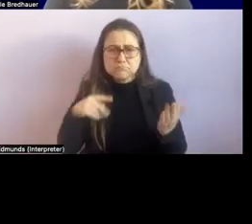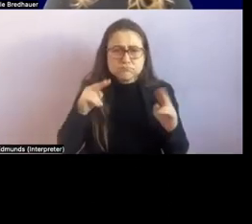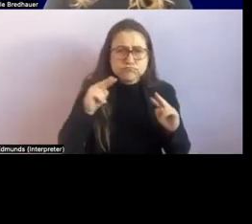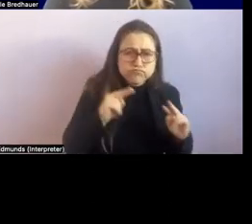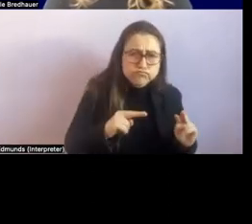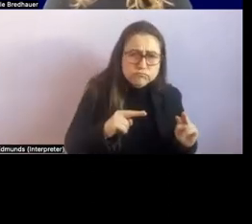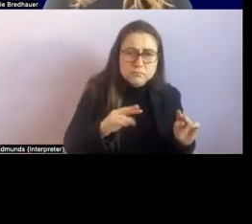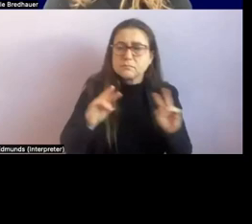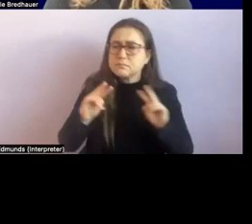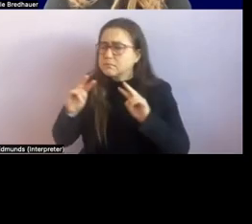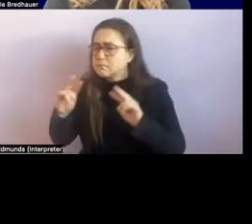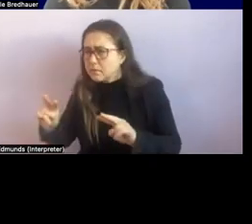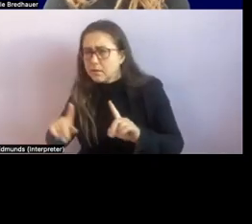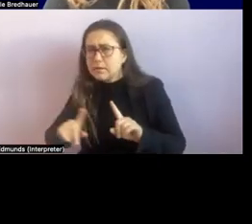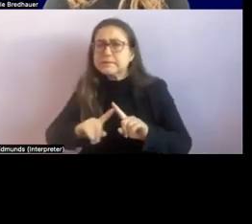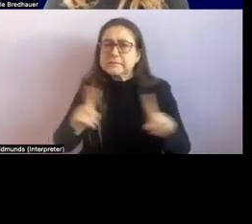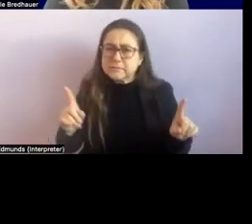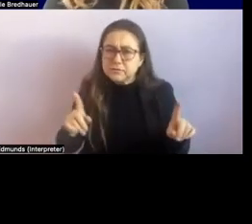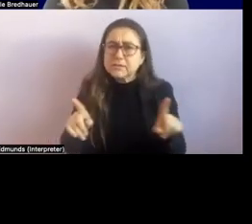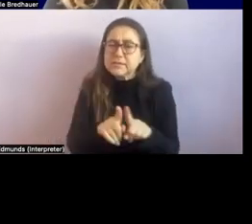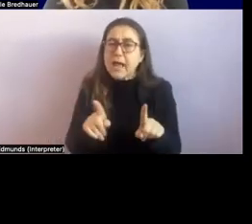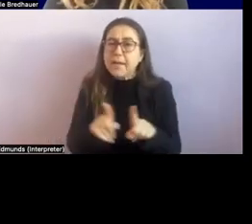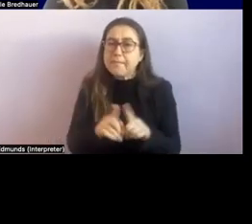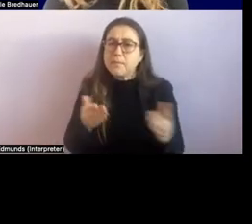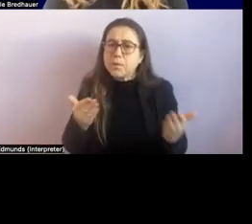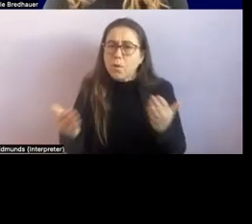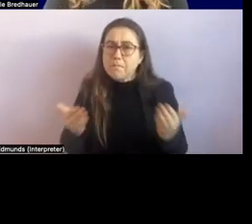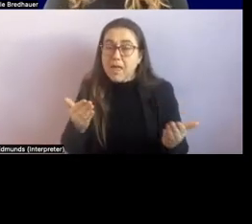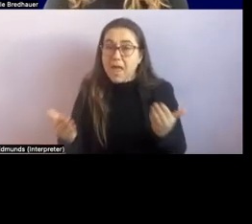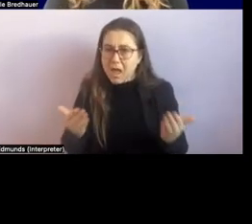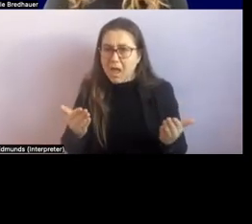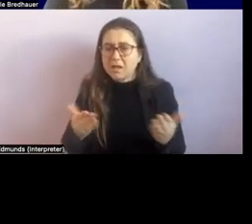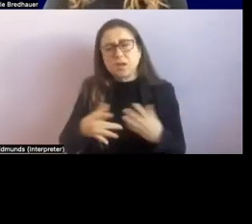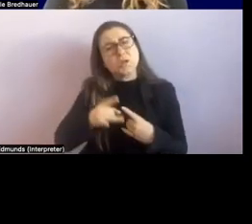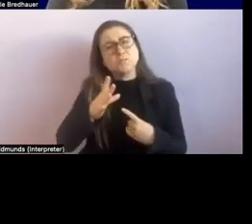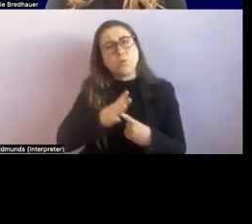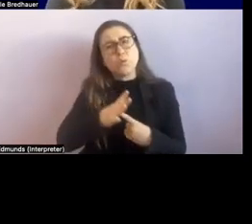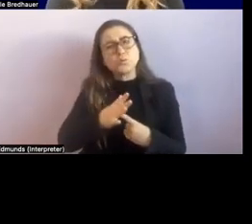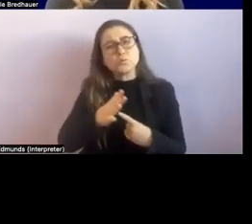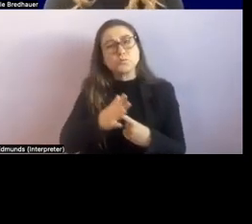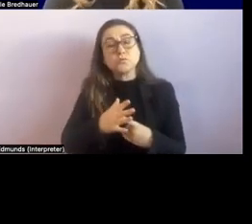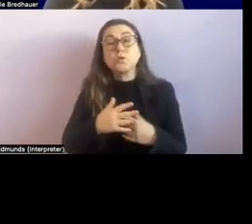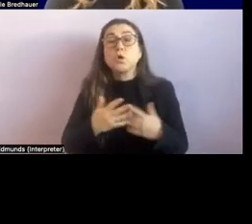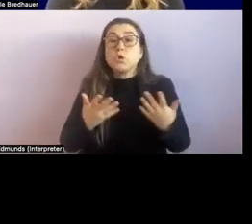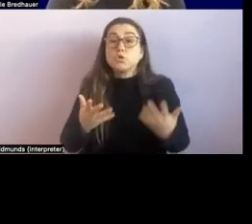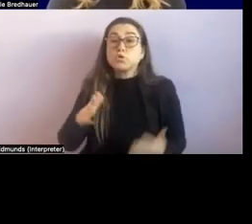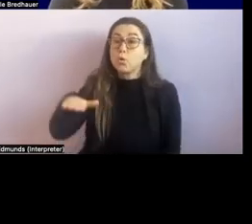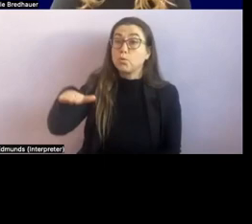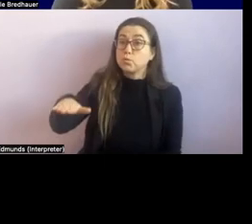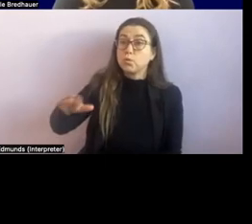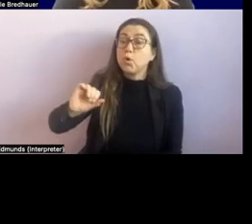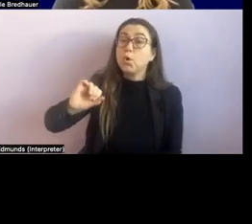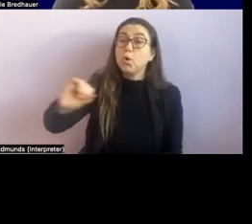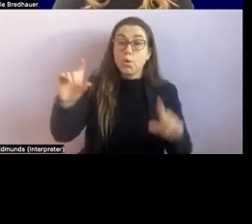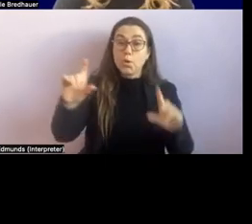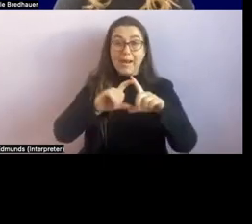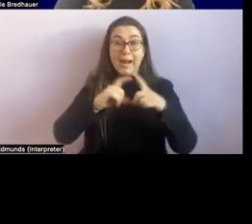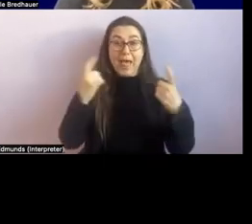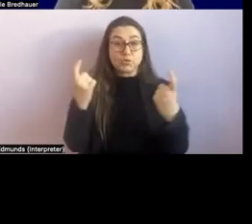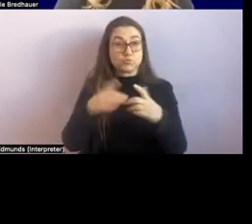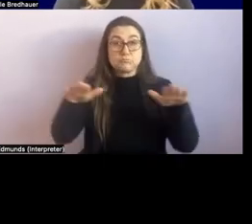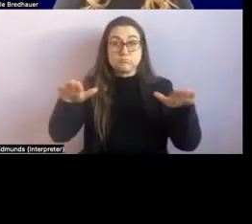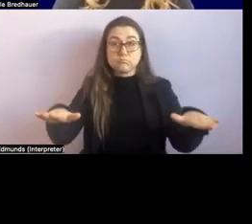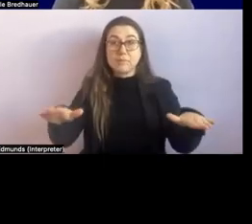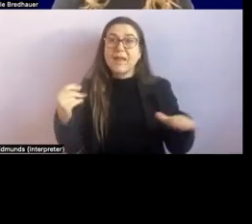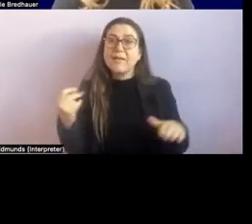so we're actually exploring two doors uh within her classroom um we're also